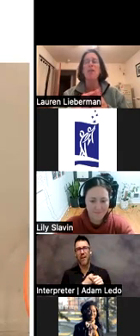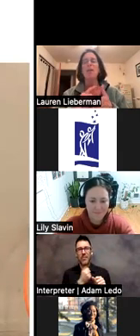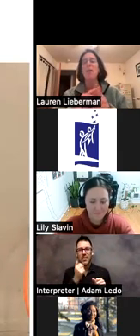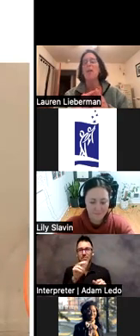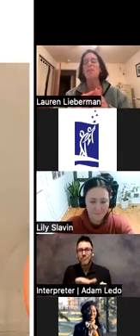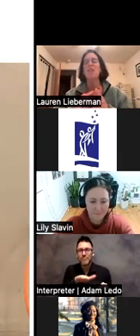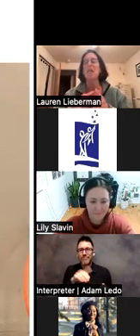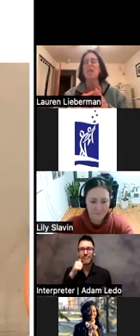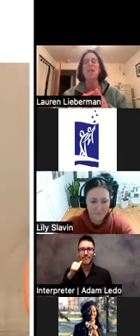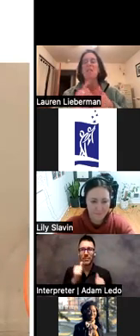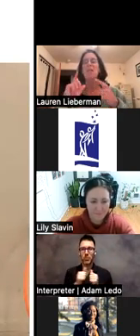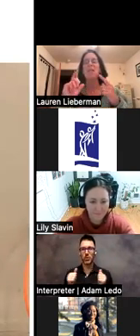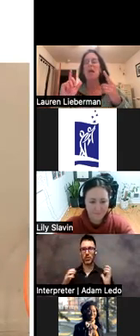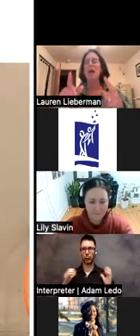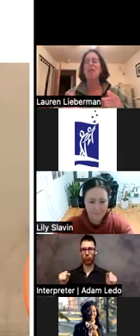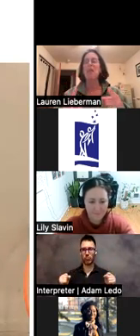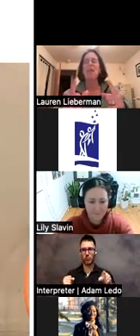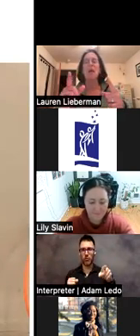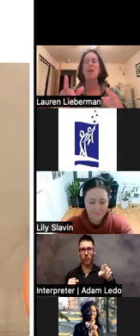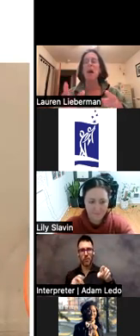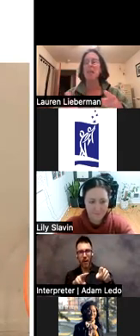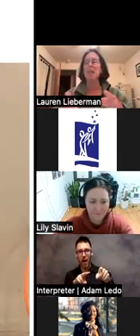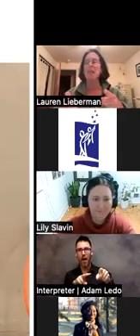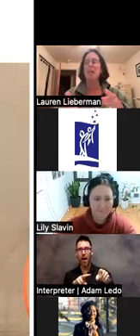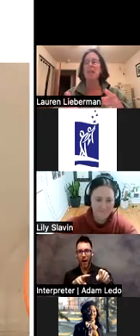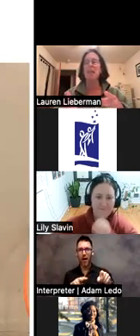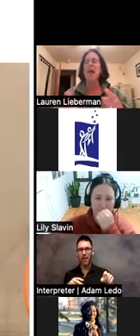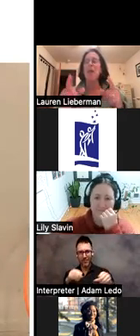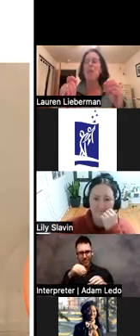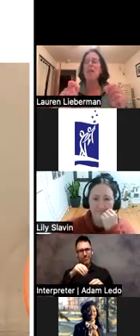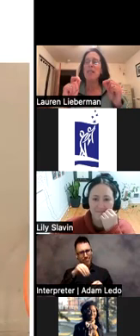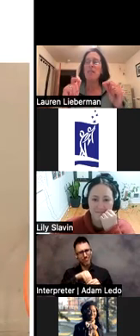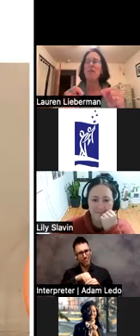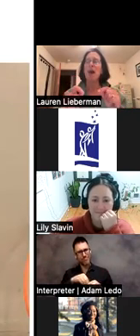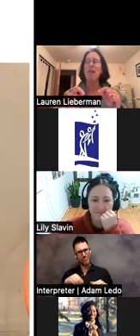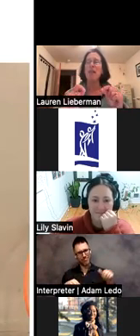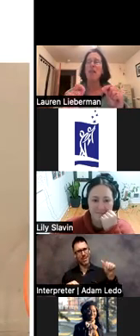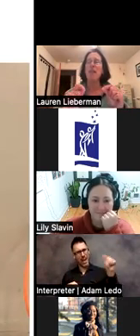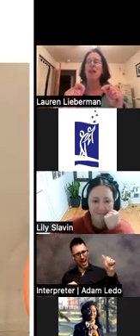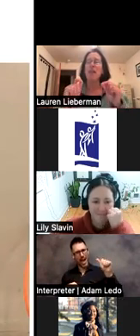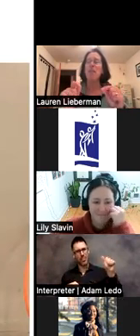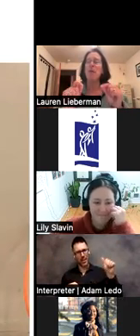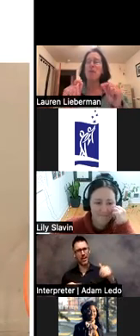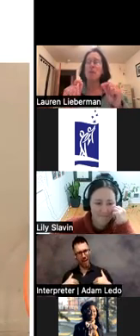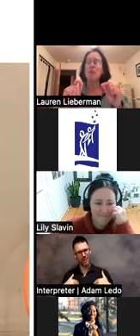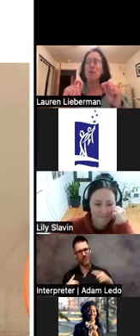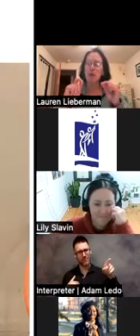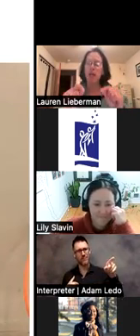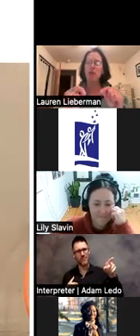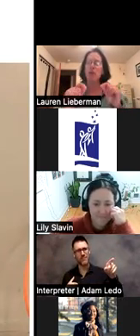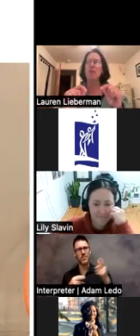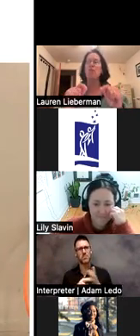And I look at her and I just think, there is an athlete in that body. And we need to find the most